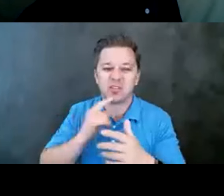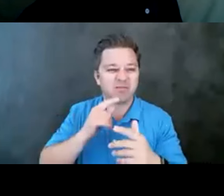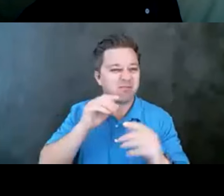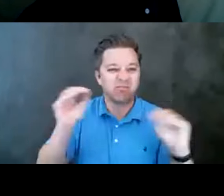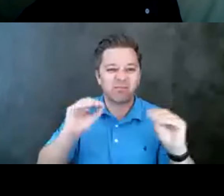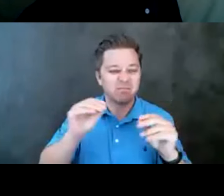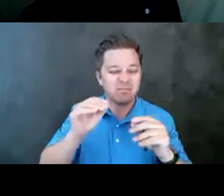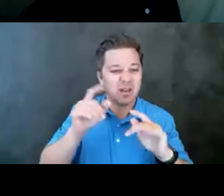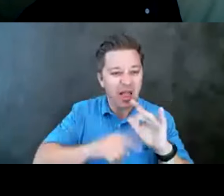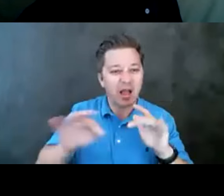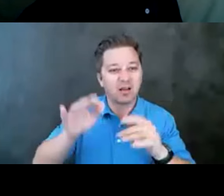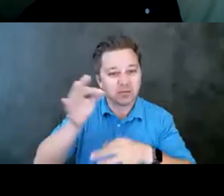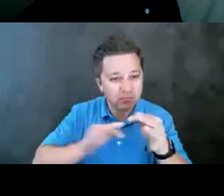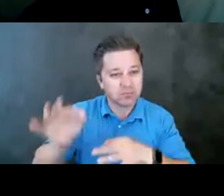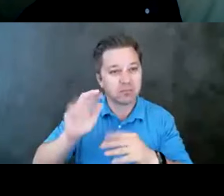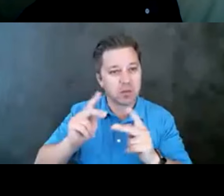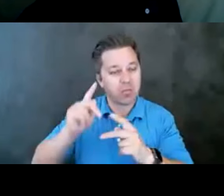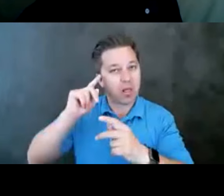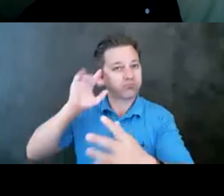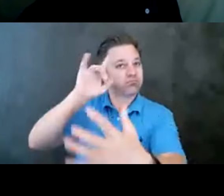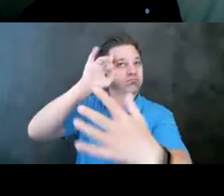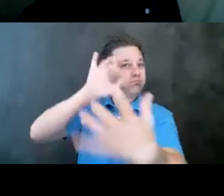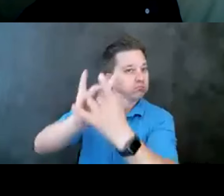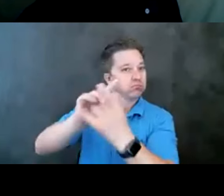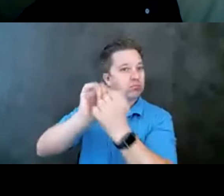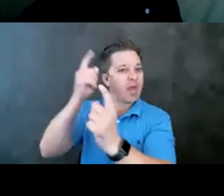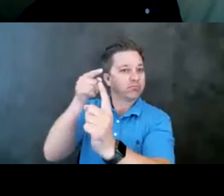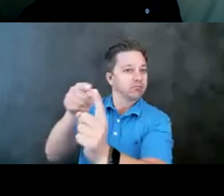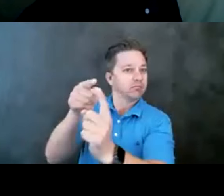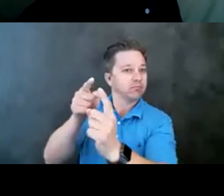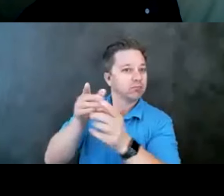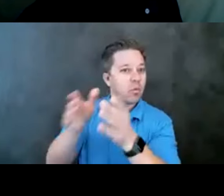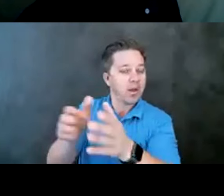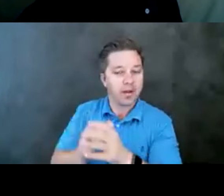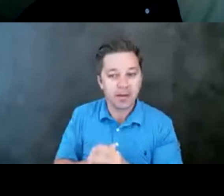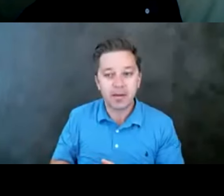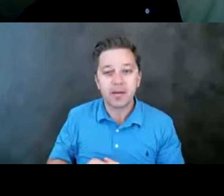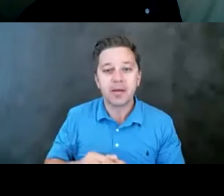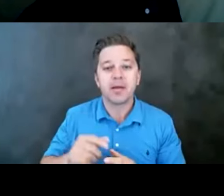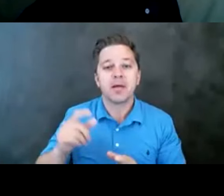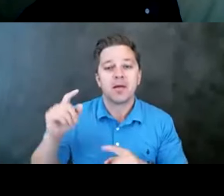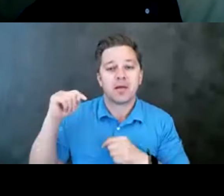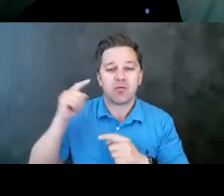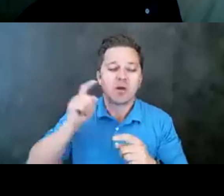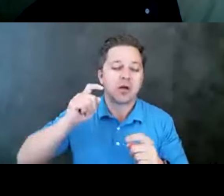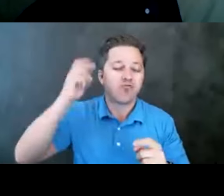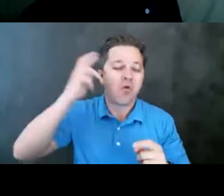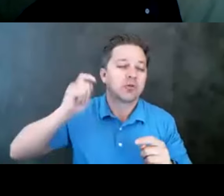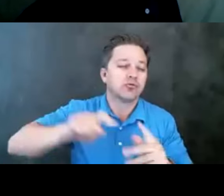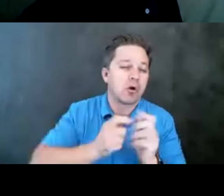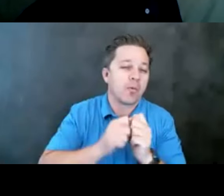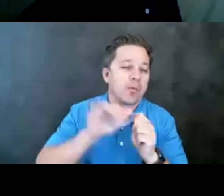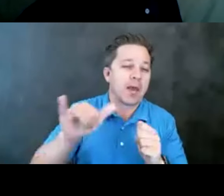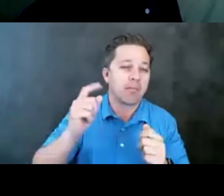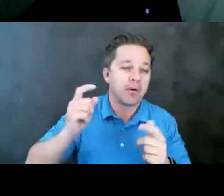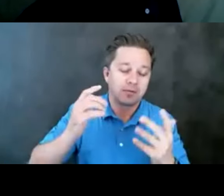people are oftentimes tied to that image. As we're going along here now, I realized that I should have started with this. And so I want to pause and